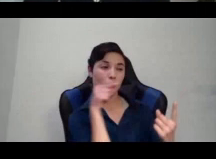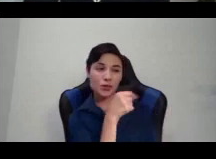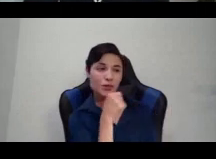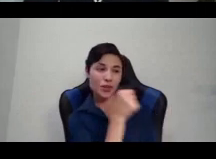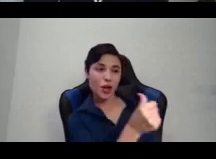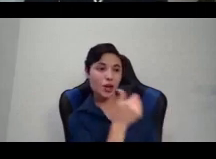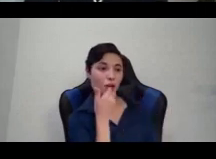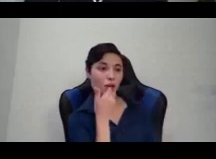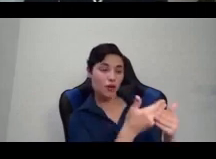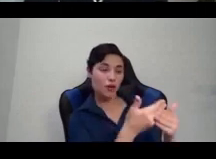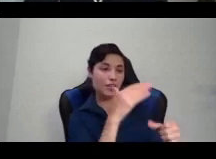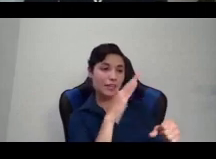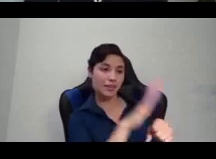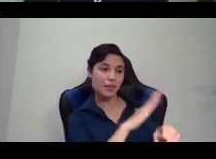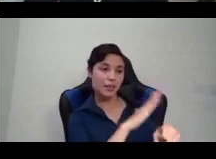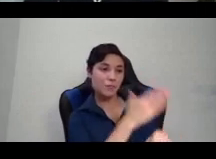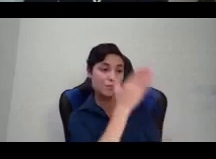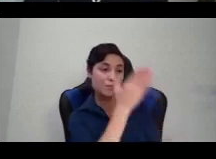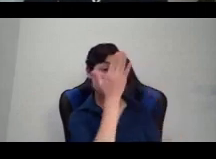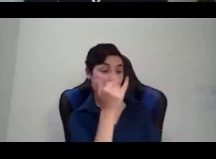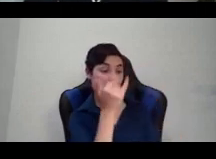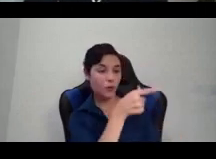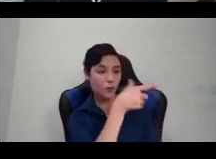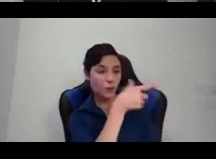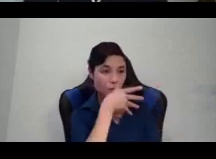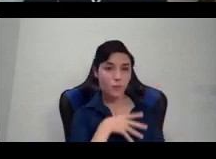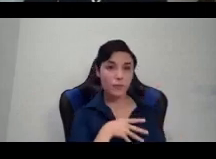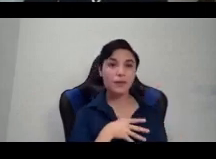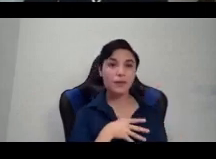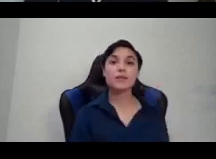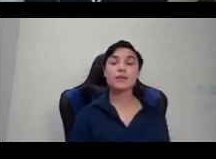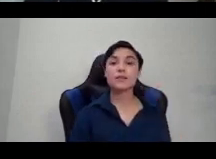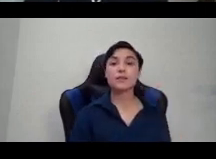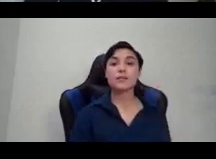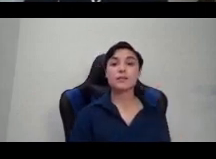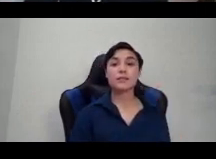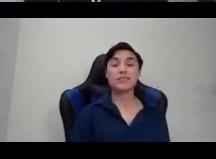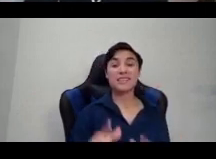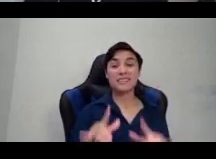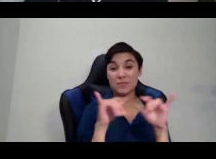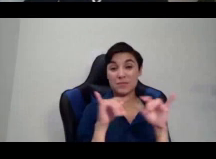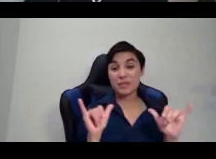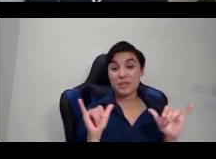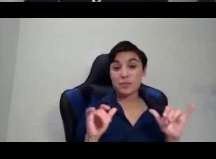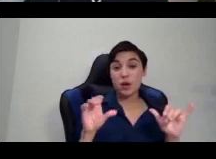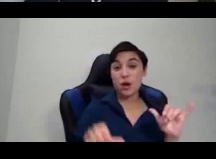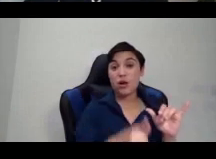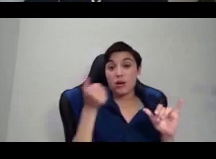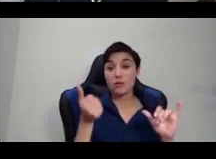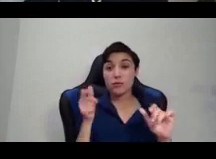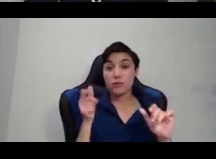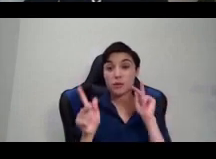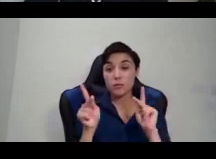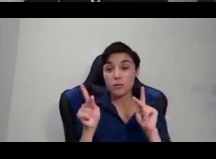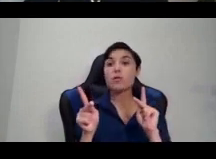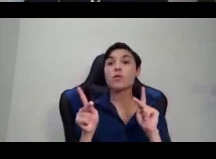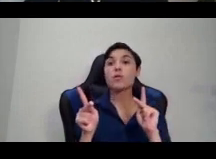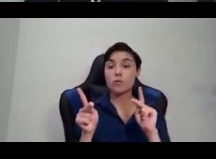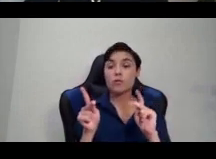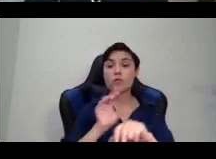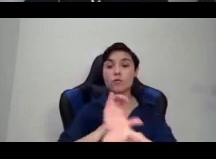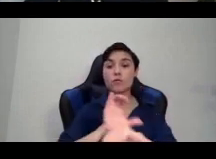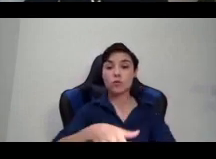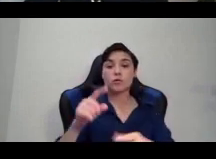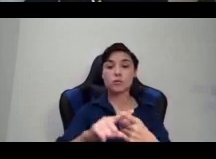the same way as everyone else. Certain other people were being forcibly kidnapped from their people